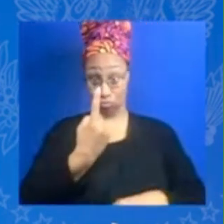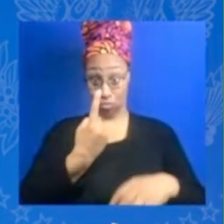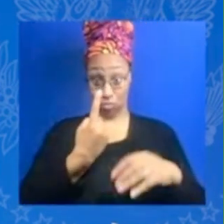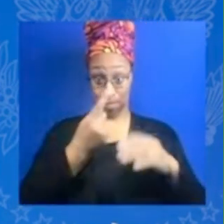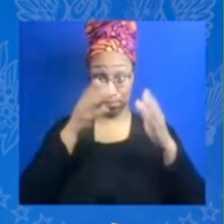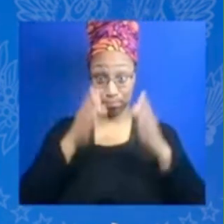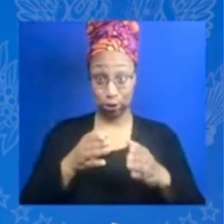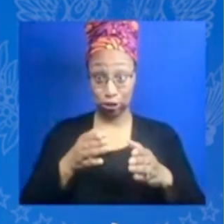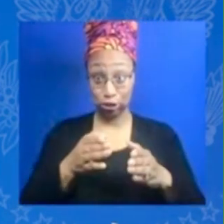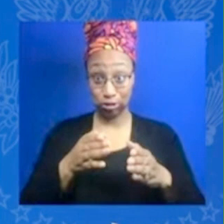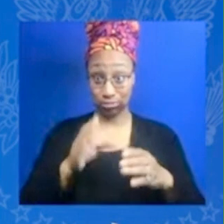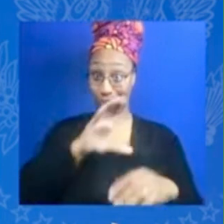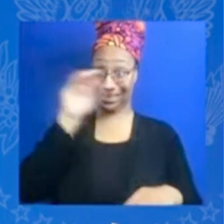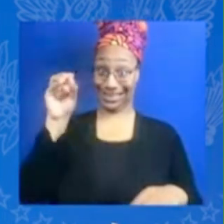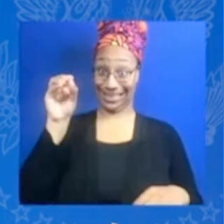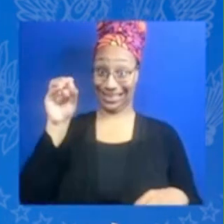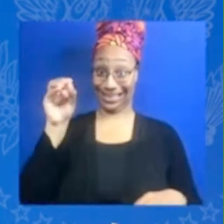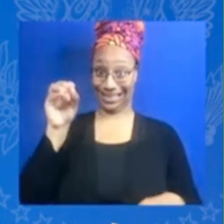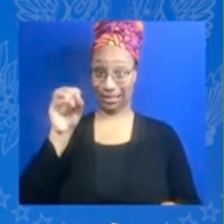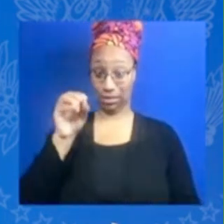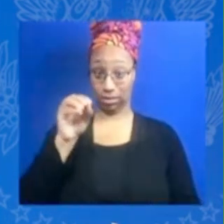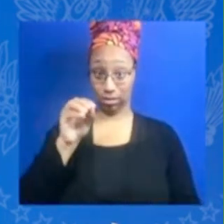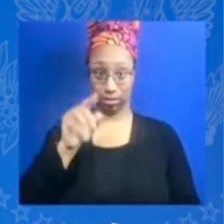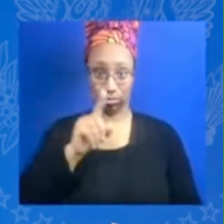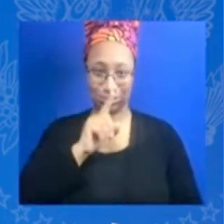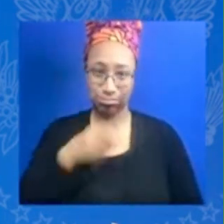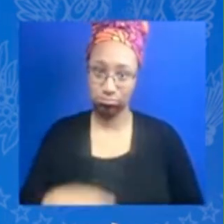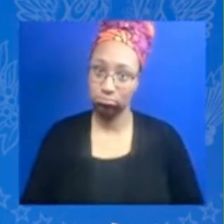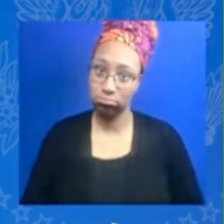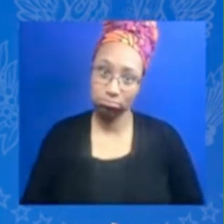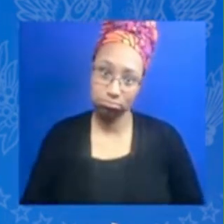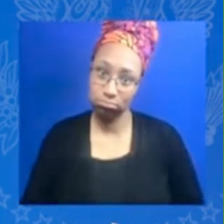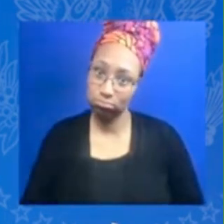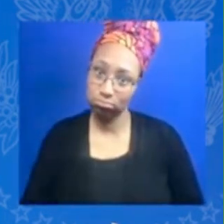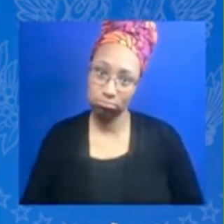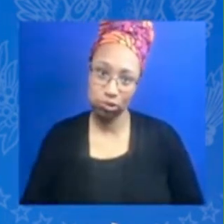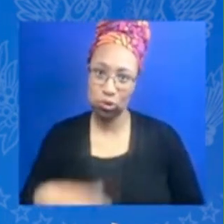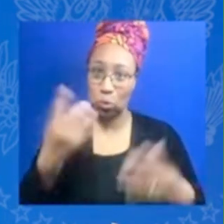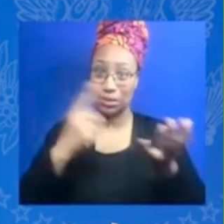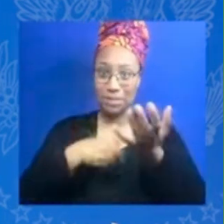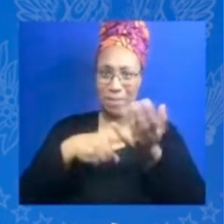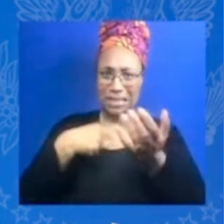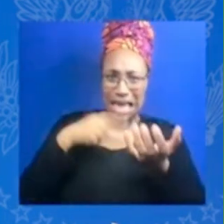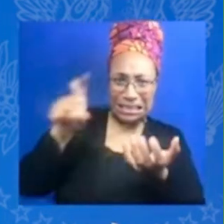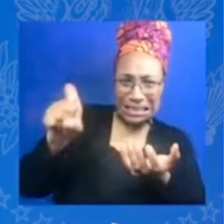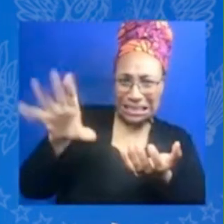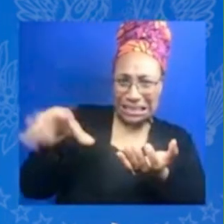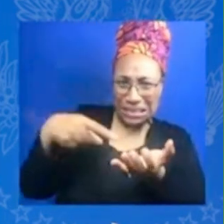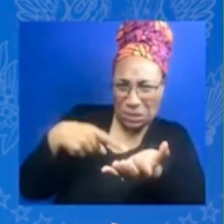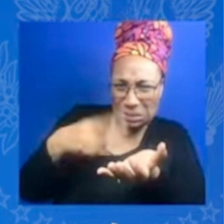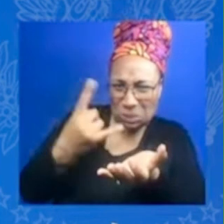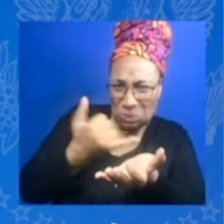asking him you know something wrong like it's not registering the data and he's like no there is nothing happening